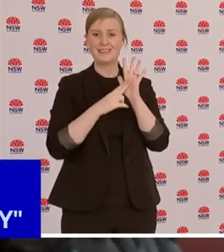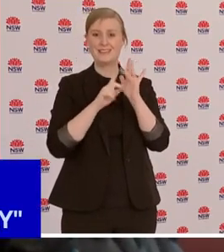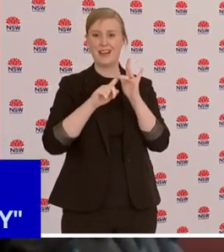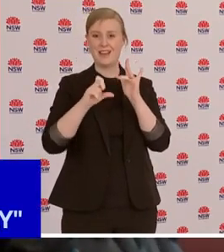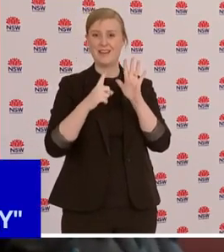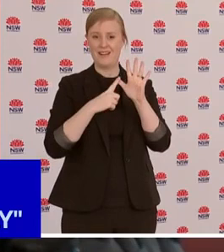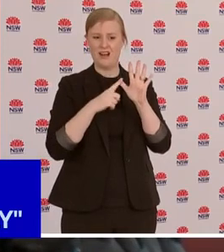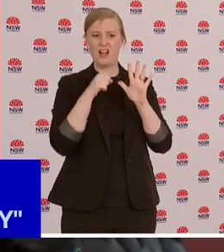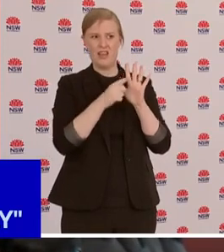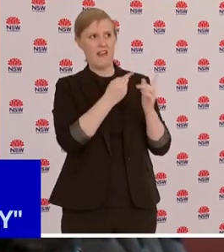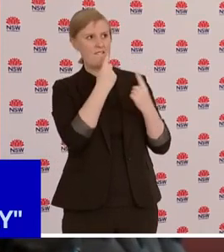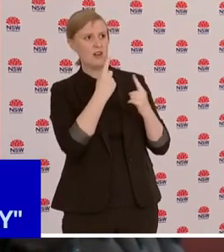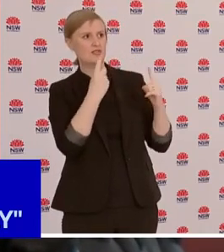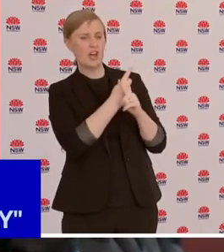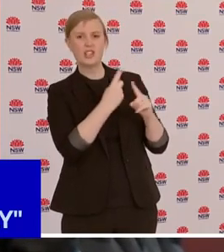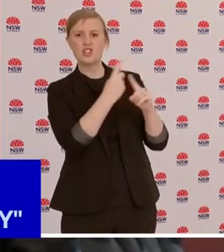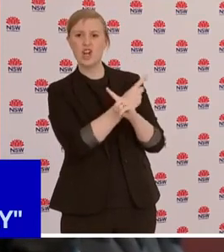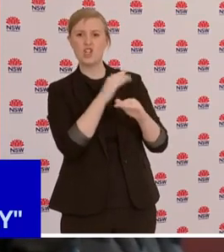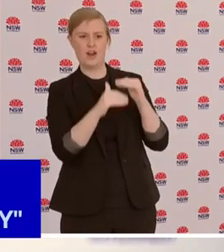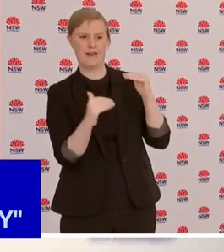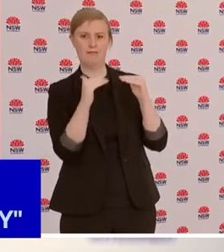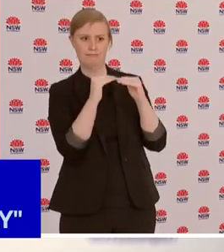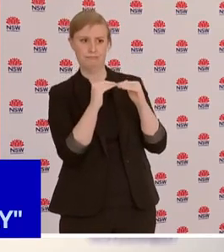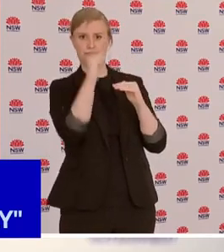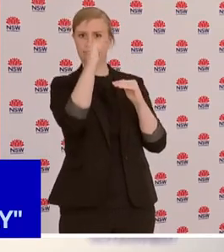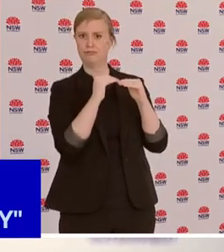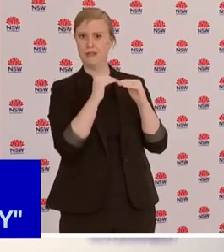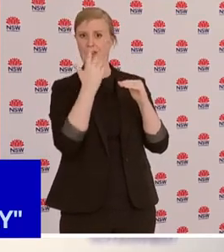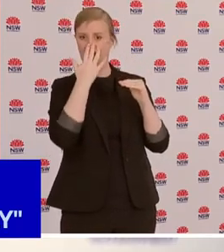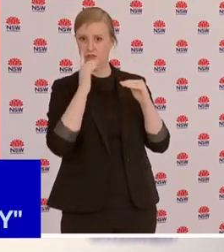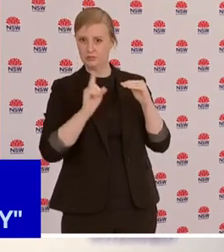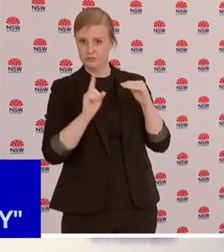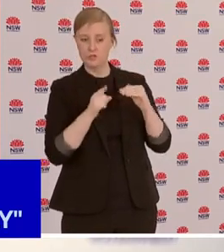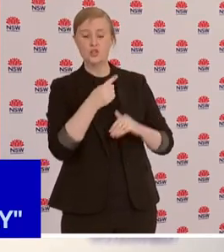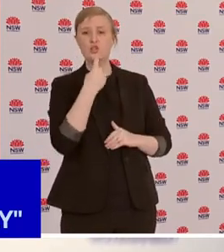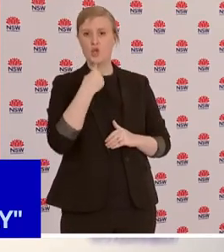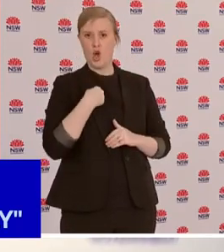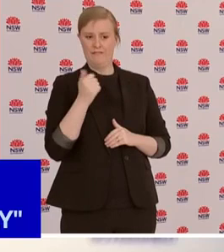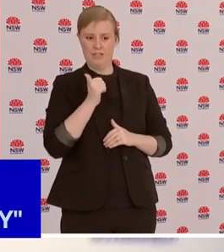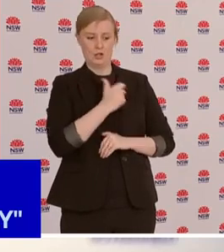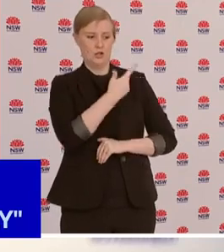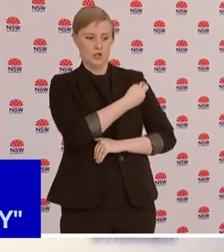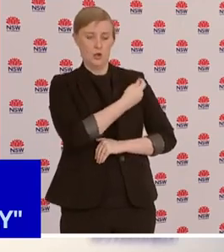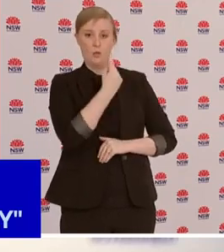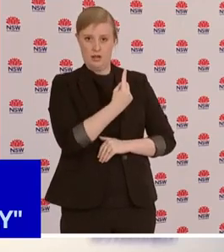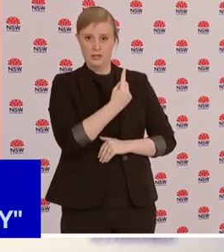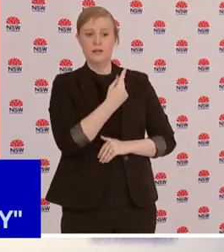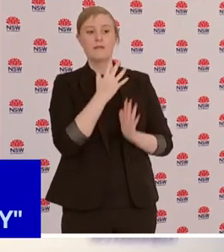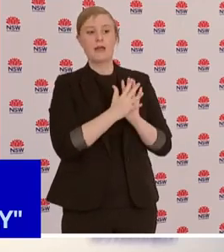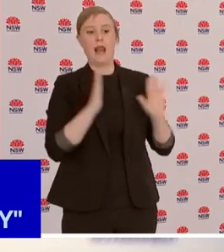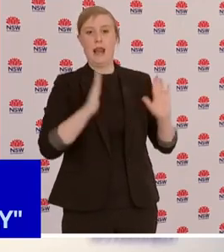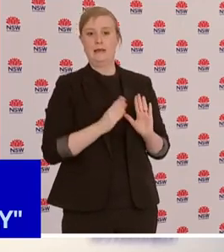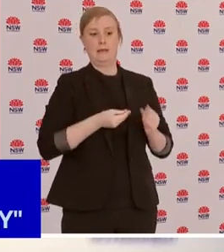one dose reduces transmissibility so they are lower risk people in the community who are vaccinated